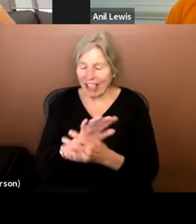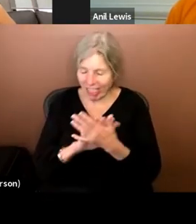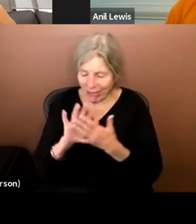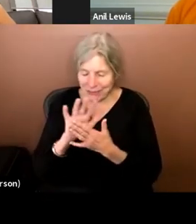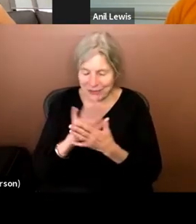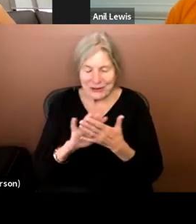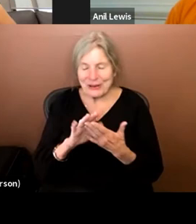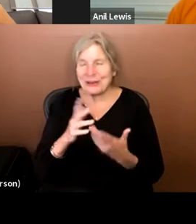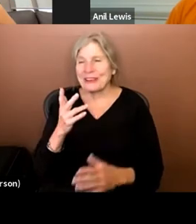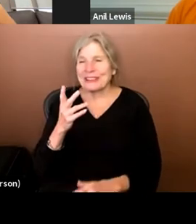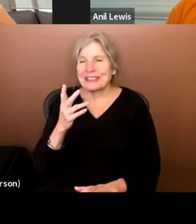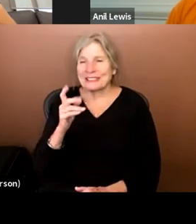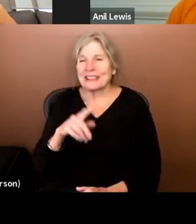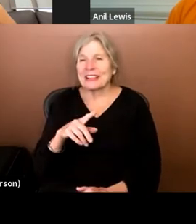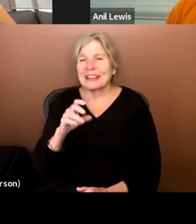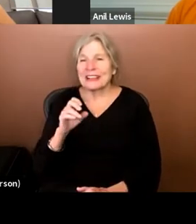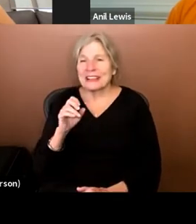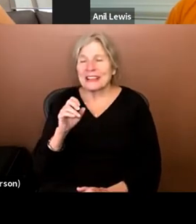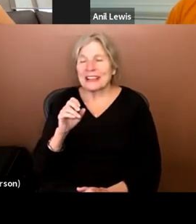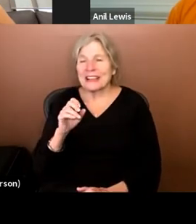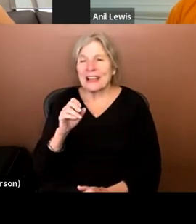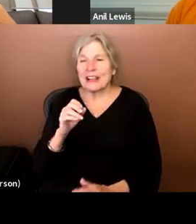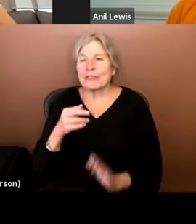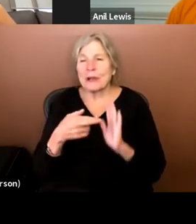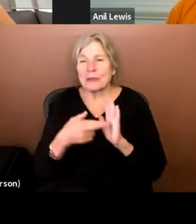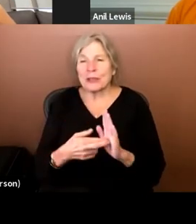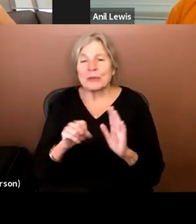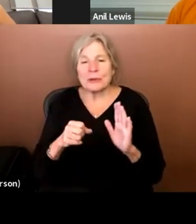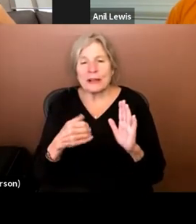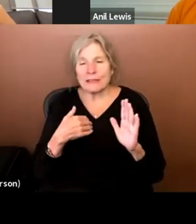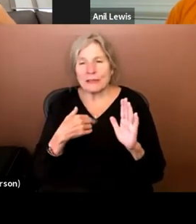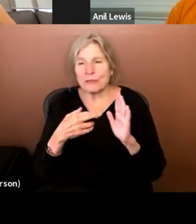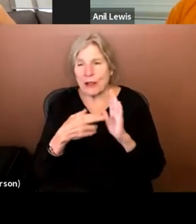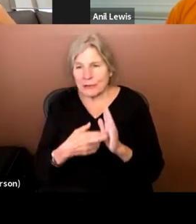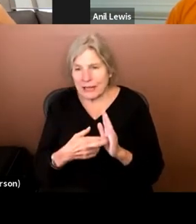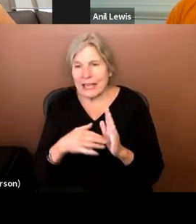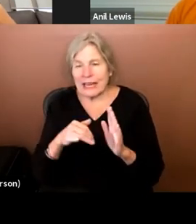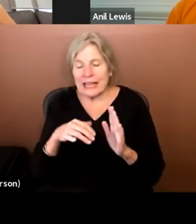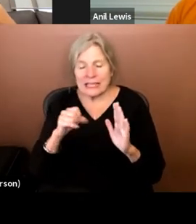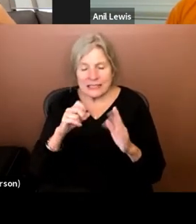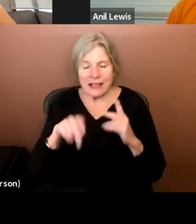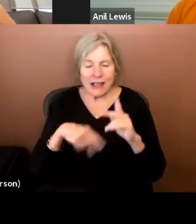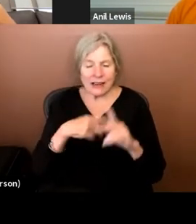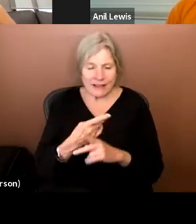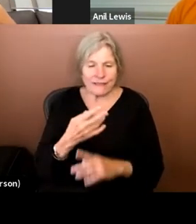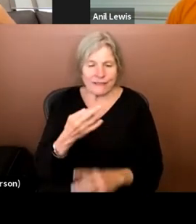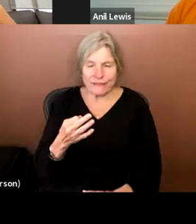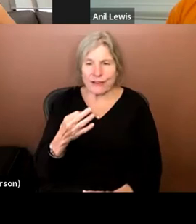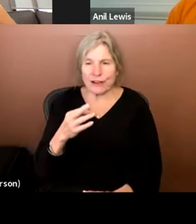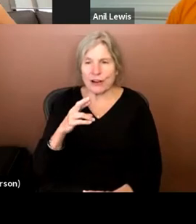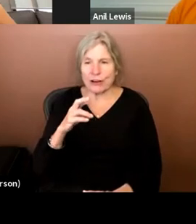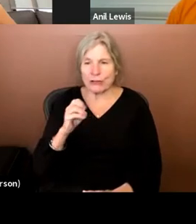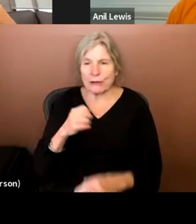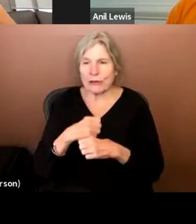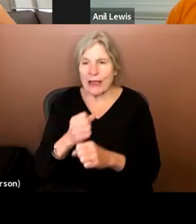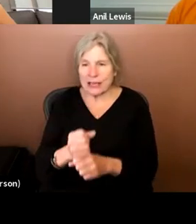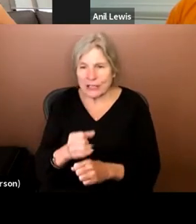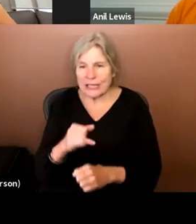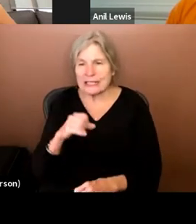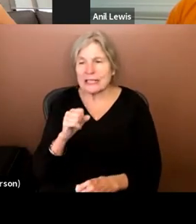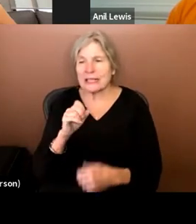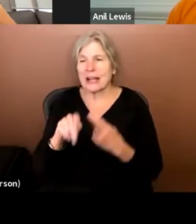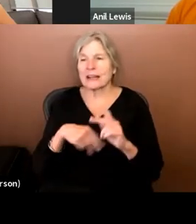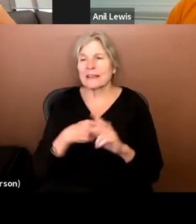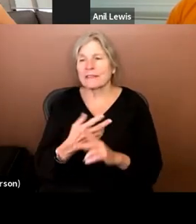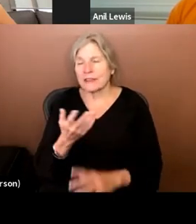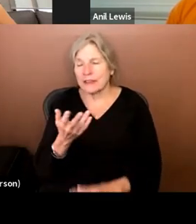representation, even self-representation is a kind of, of, of, recreation, right? It is a kind of,